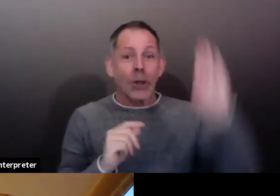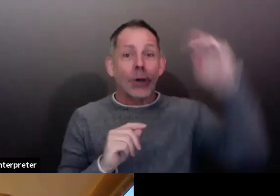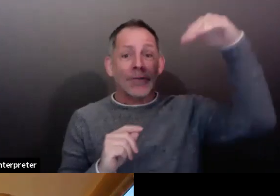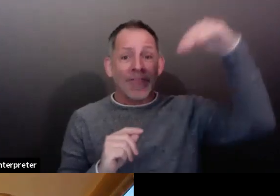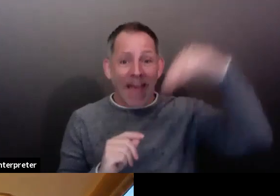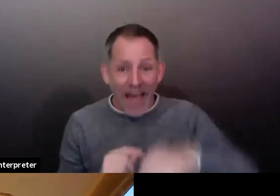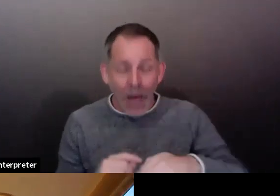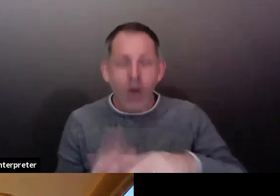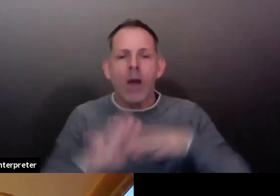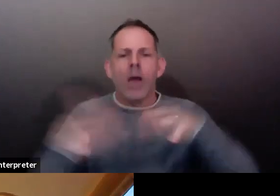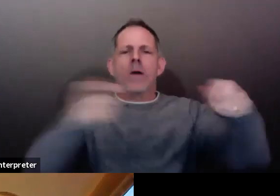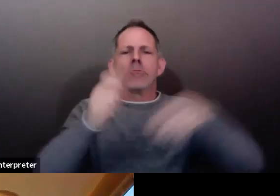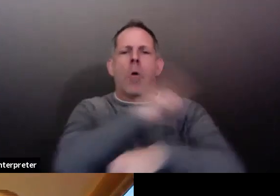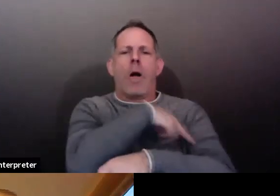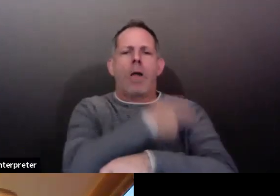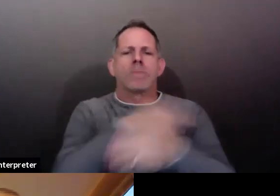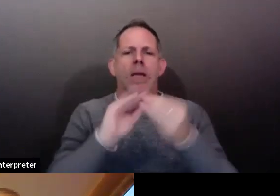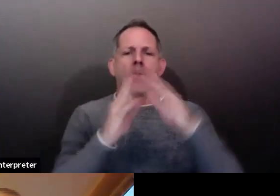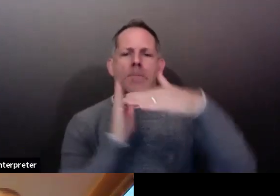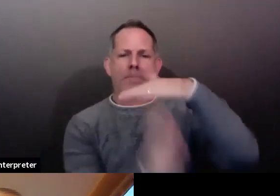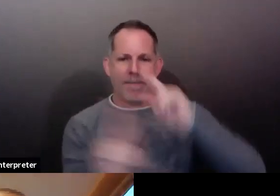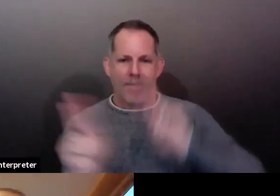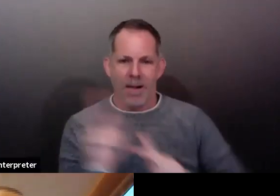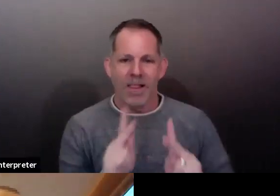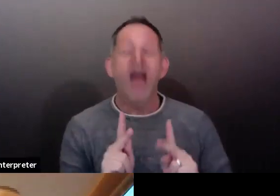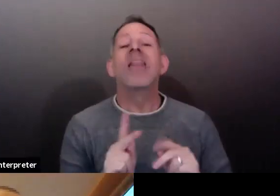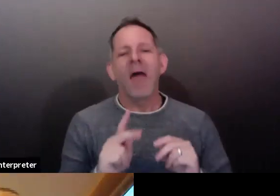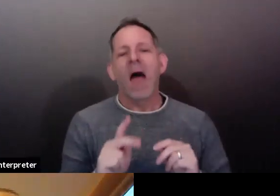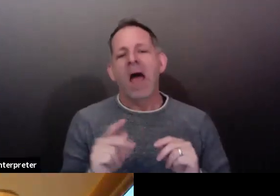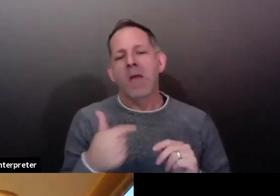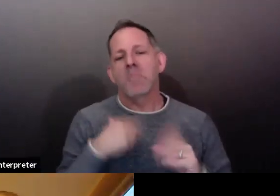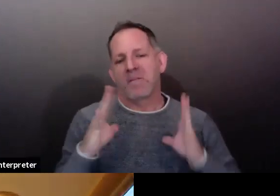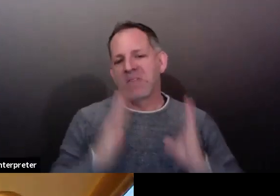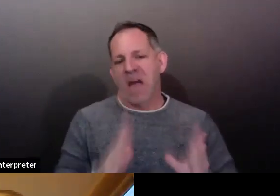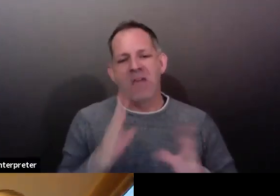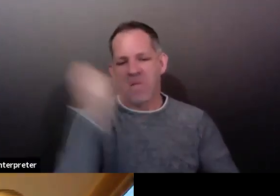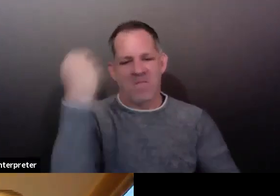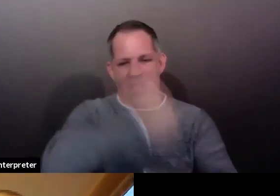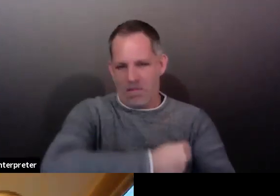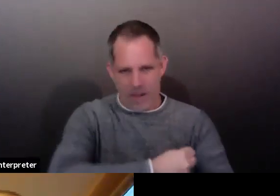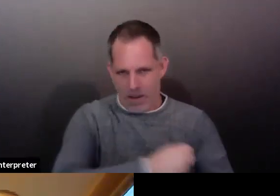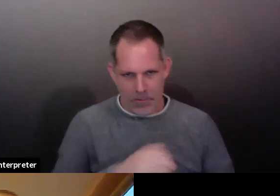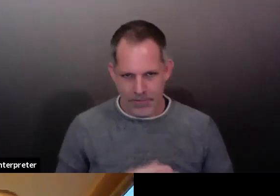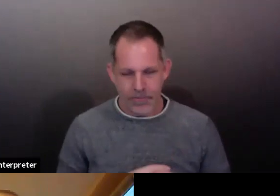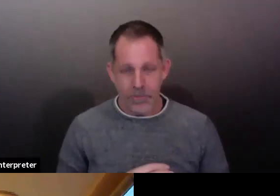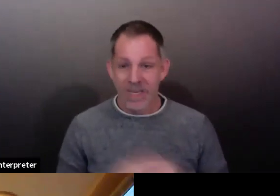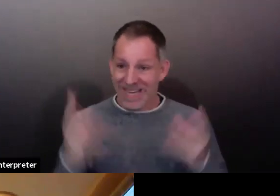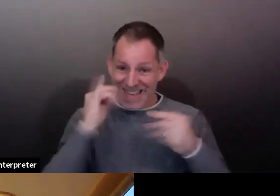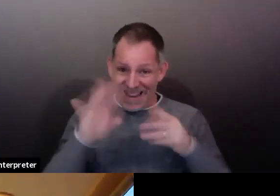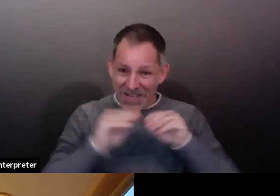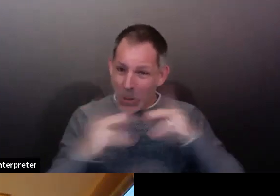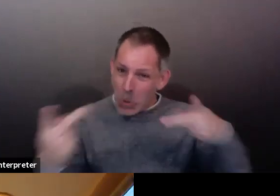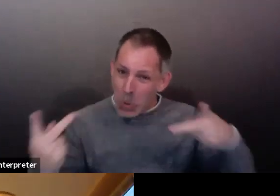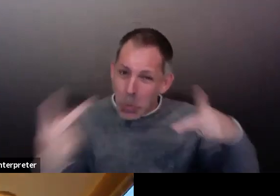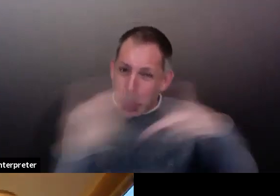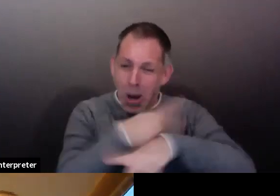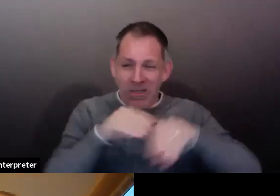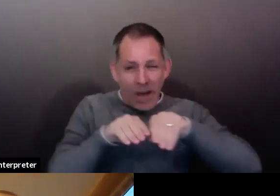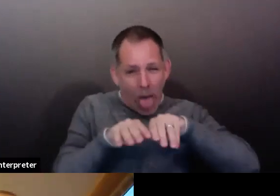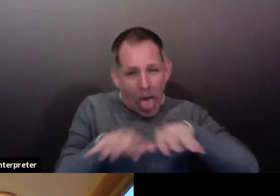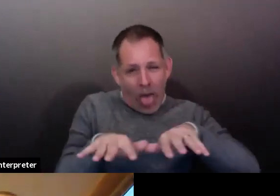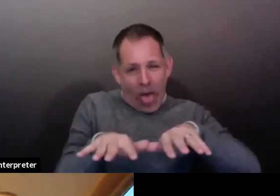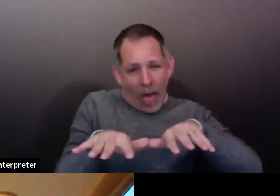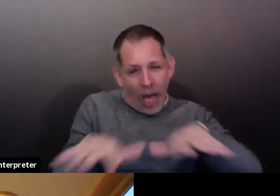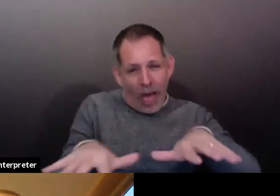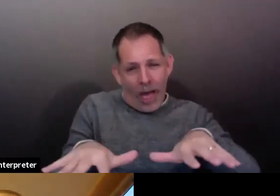doing that and we get more transmission occurring into the older population or within